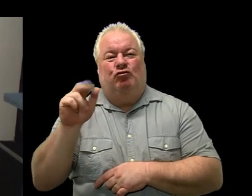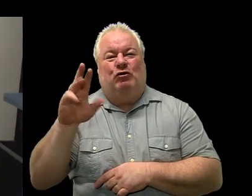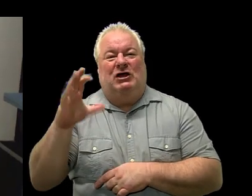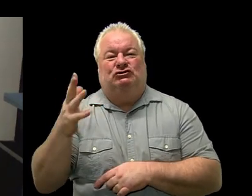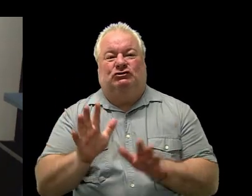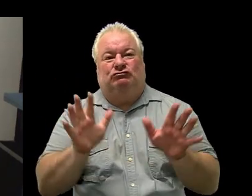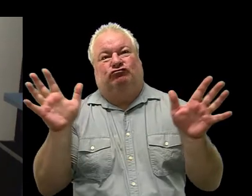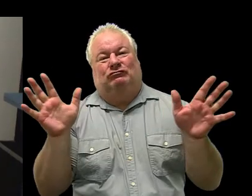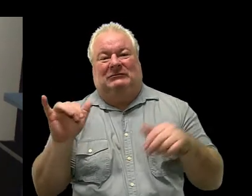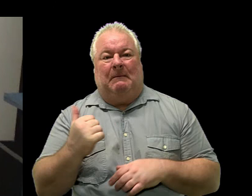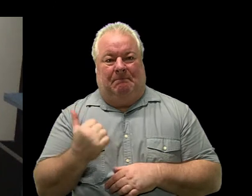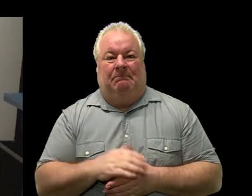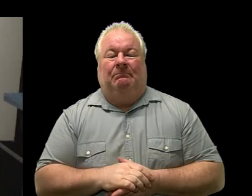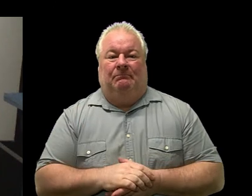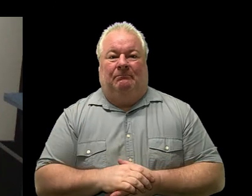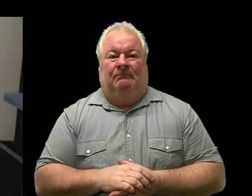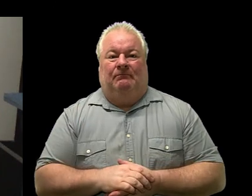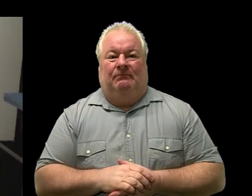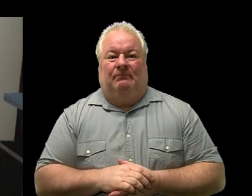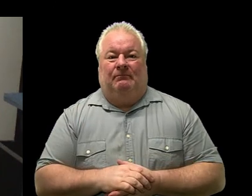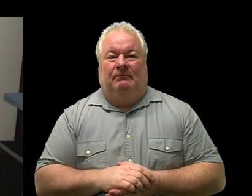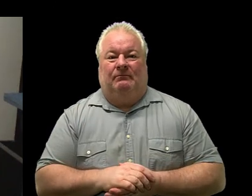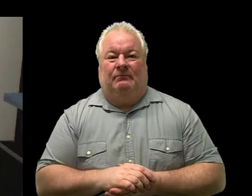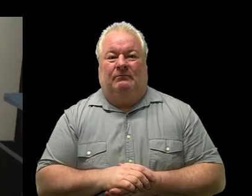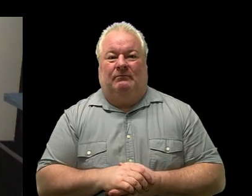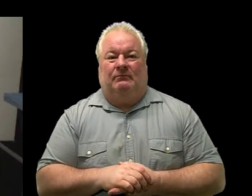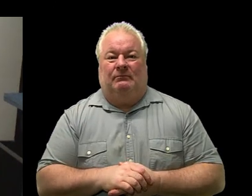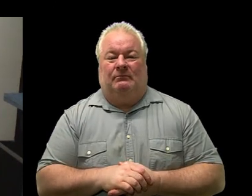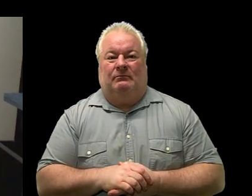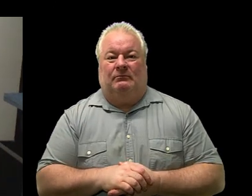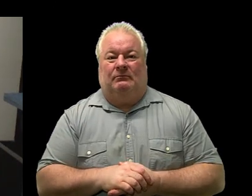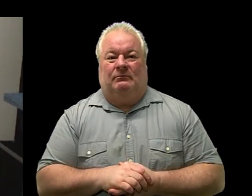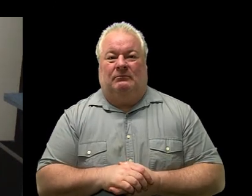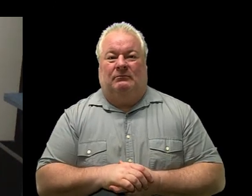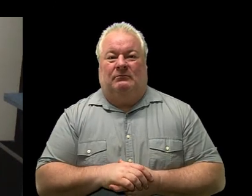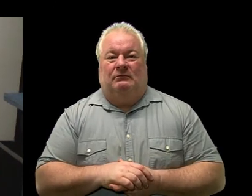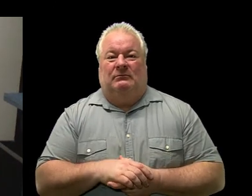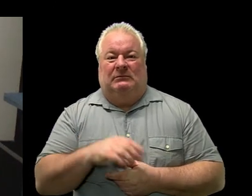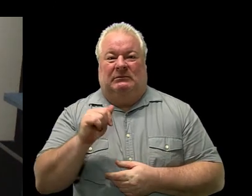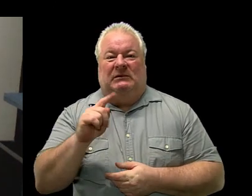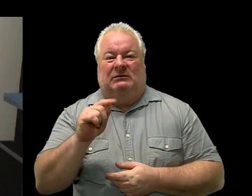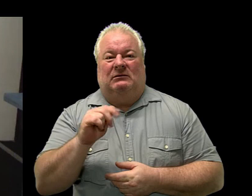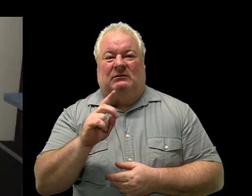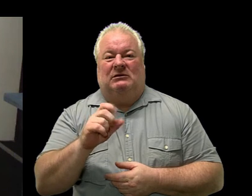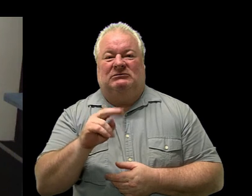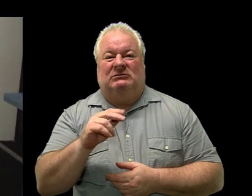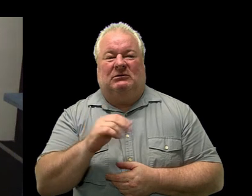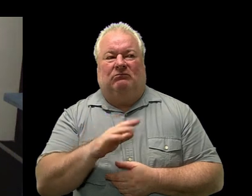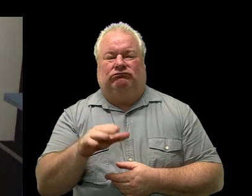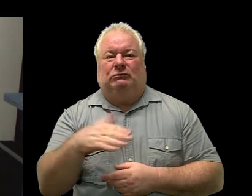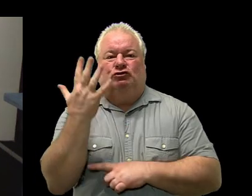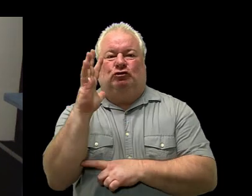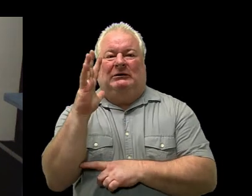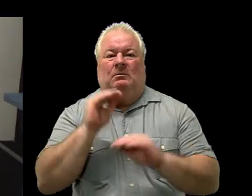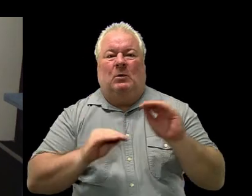and here we go rickshasana or tree pose hands